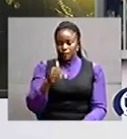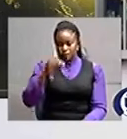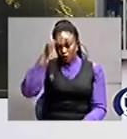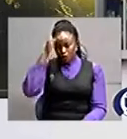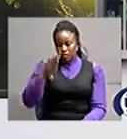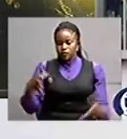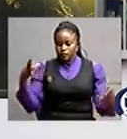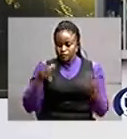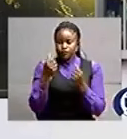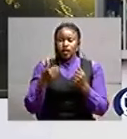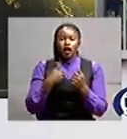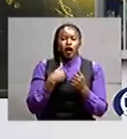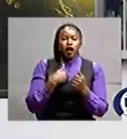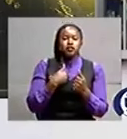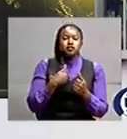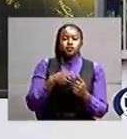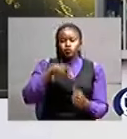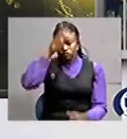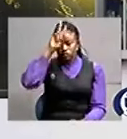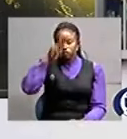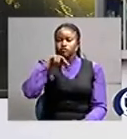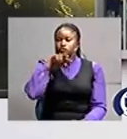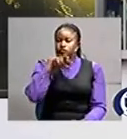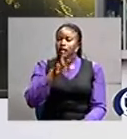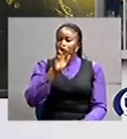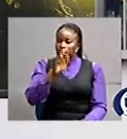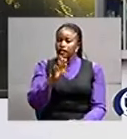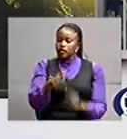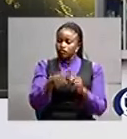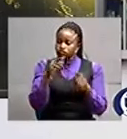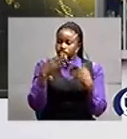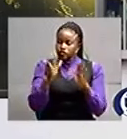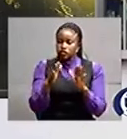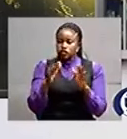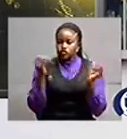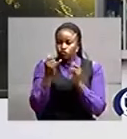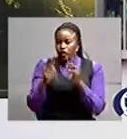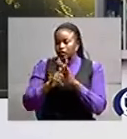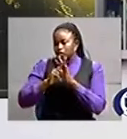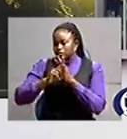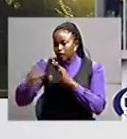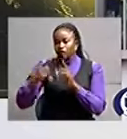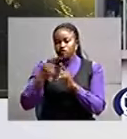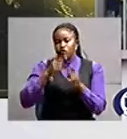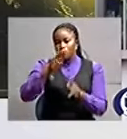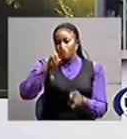with eight slaughtered goats as he was trying to sneak out of bugambe town council to ginger municipality take a look